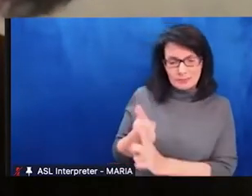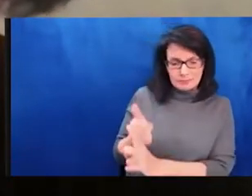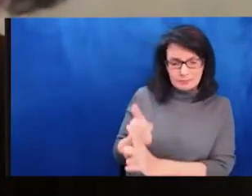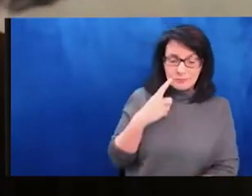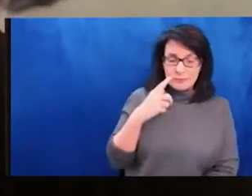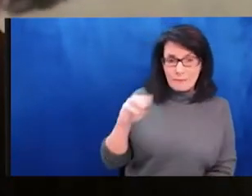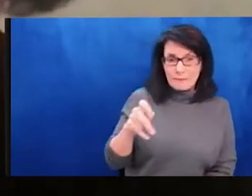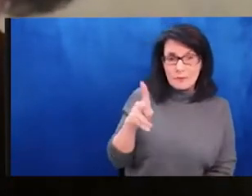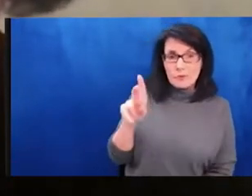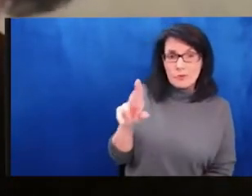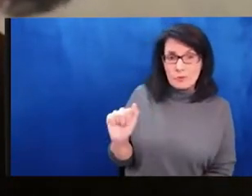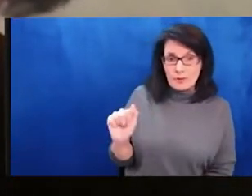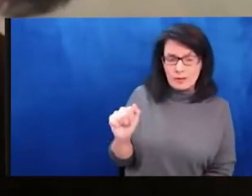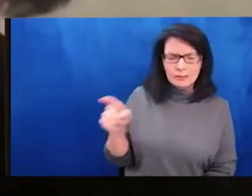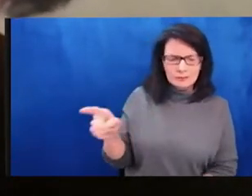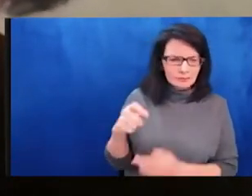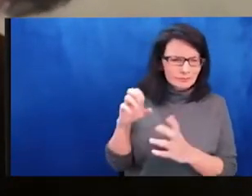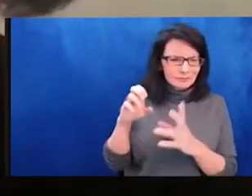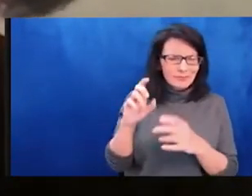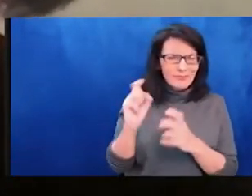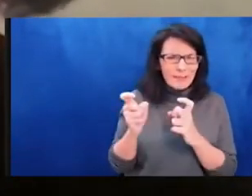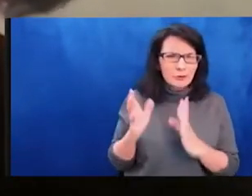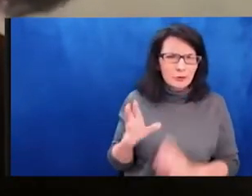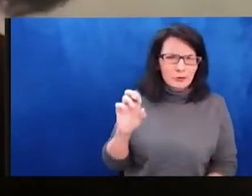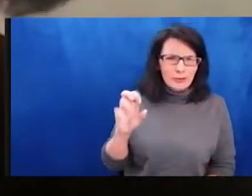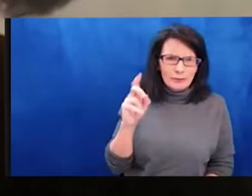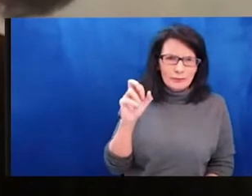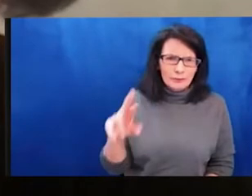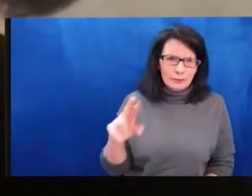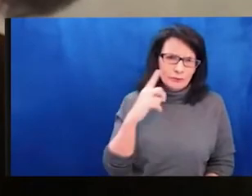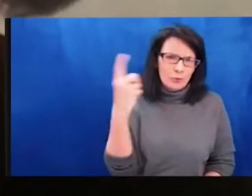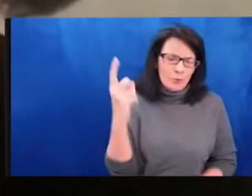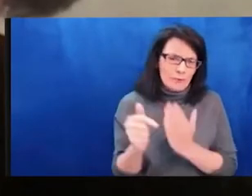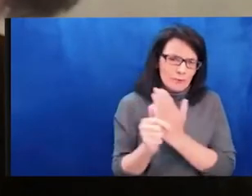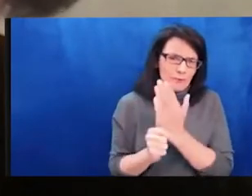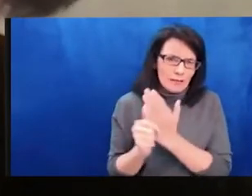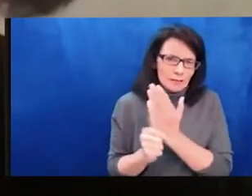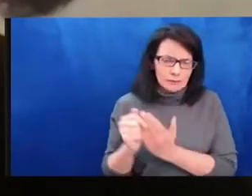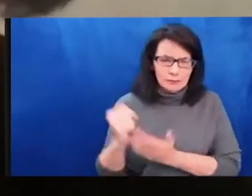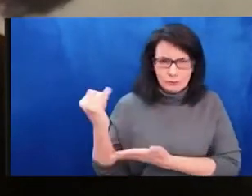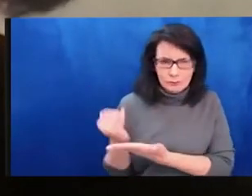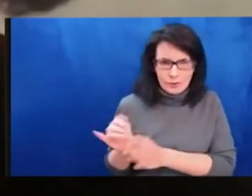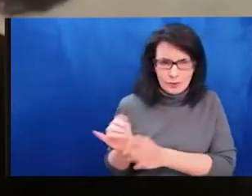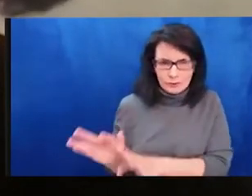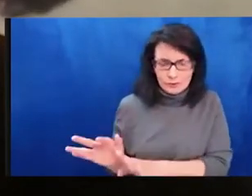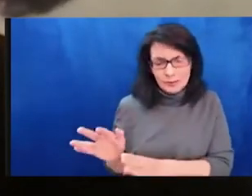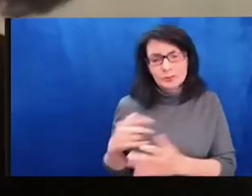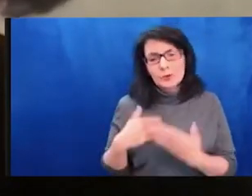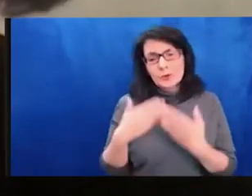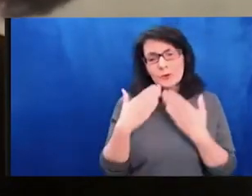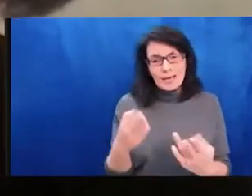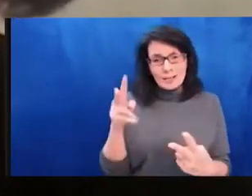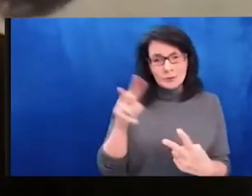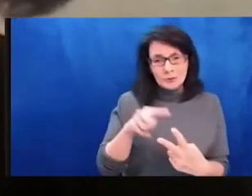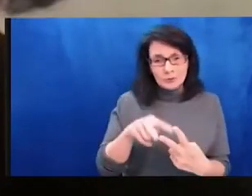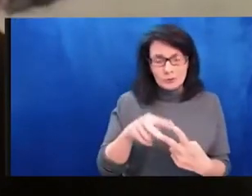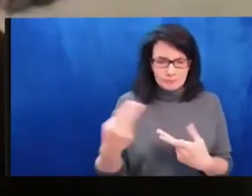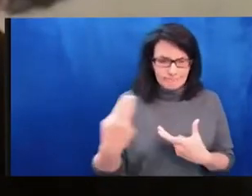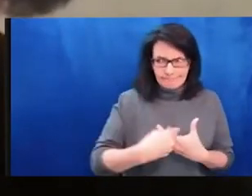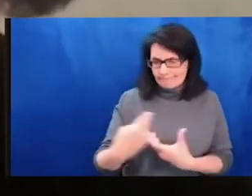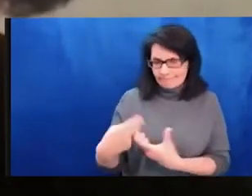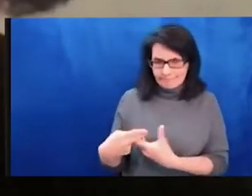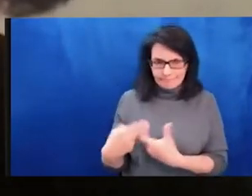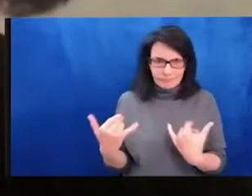years ago. This is a very important art collective which has curated and organized a large number of art projects in Kharkiv.